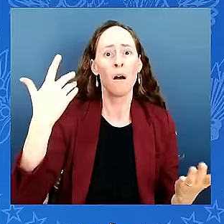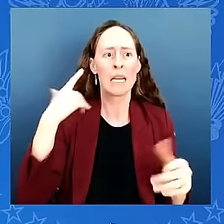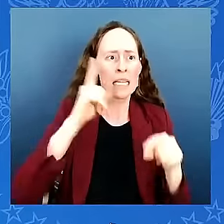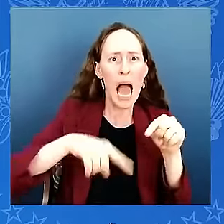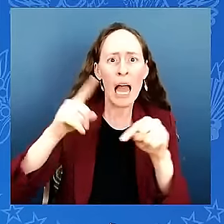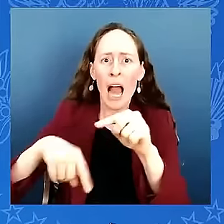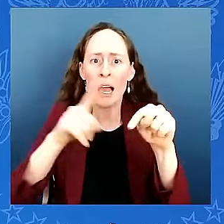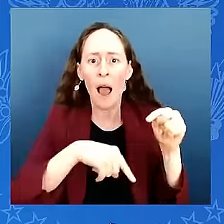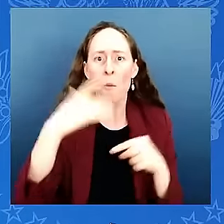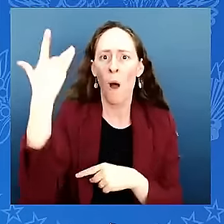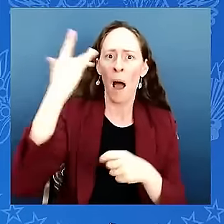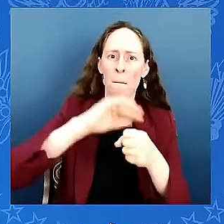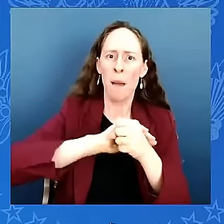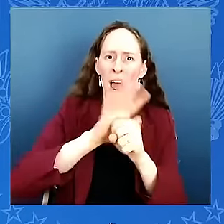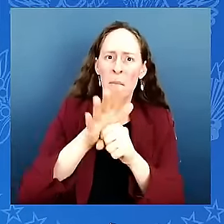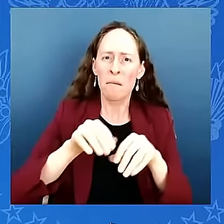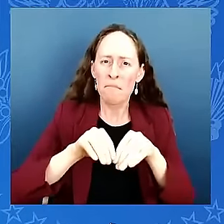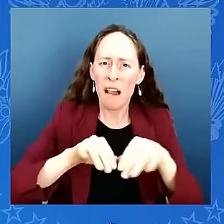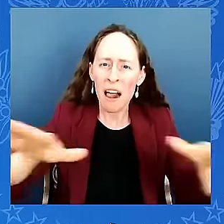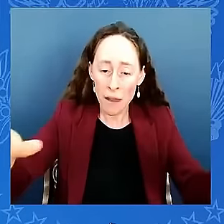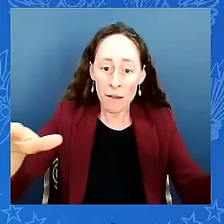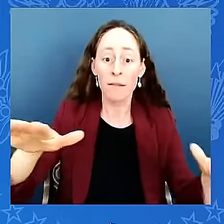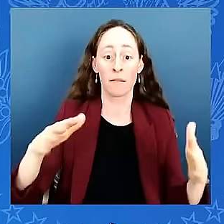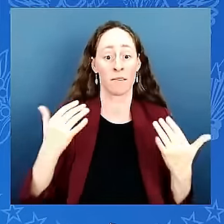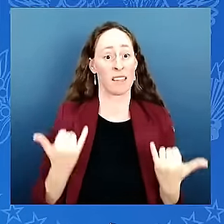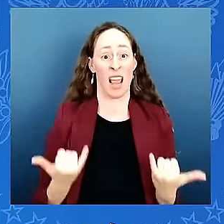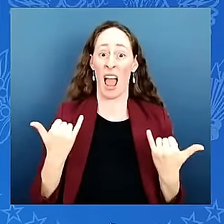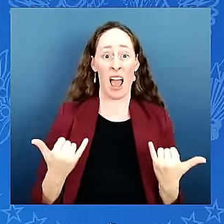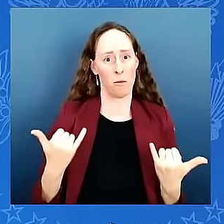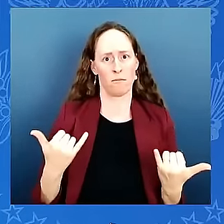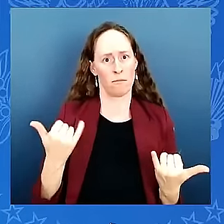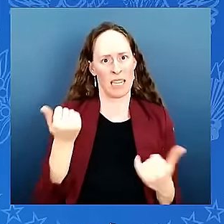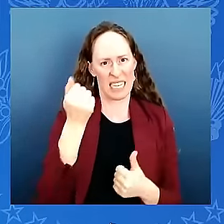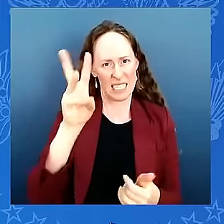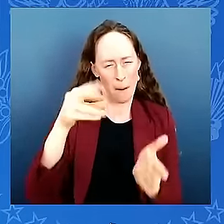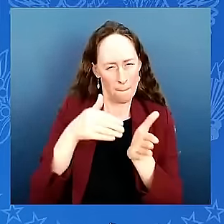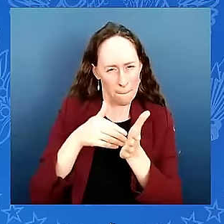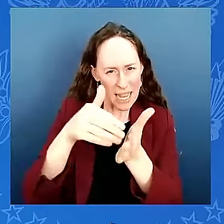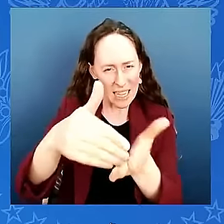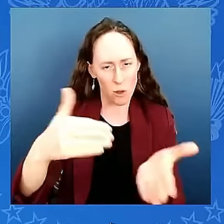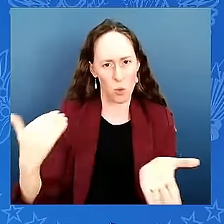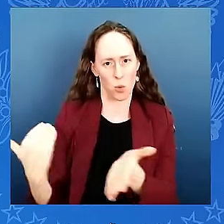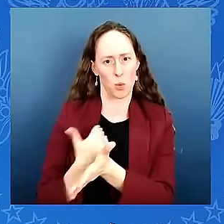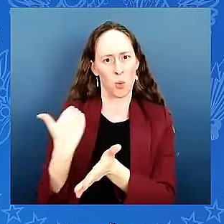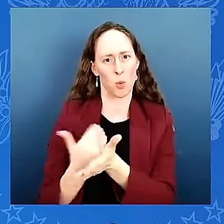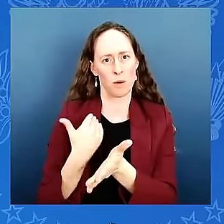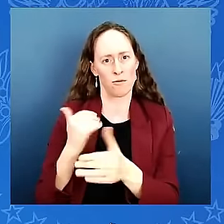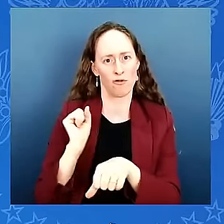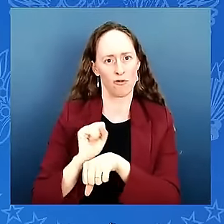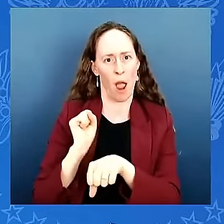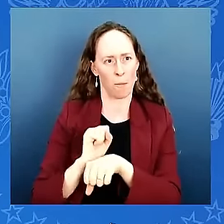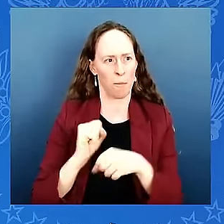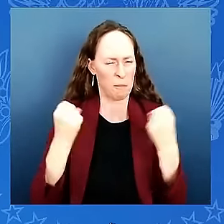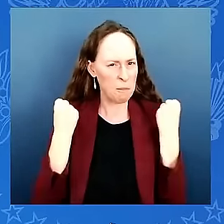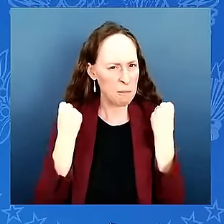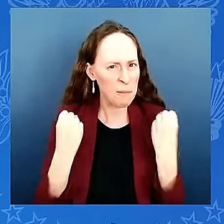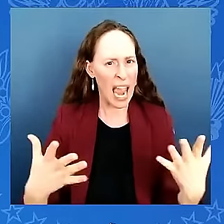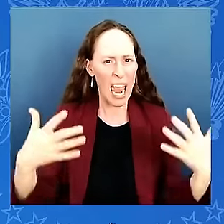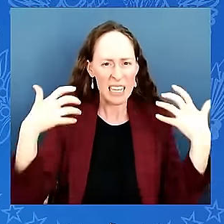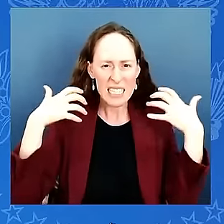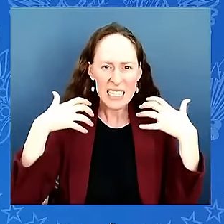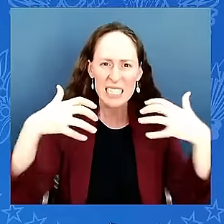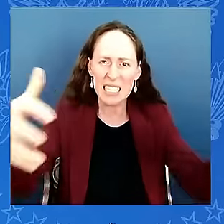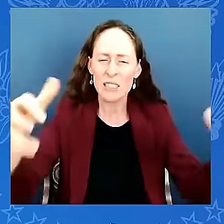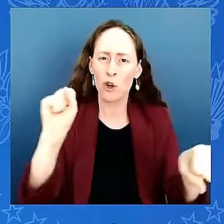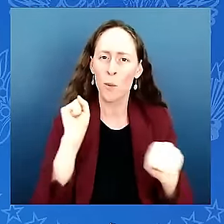record small business growth record stock market record high 401ks wages are up inflation is down way down and